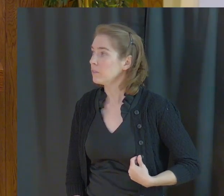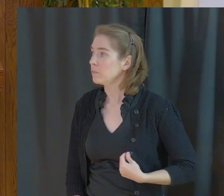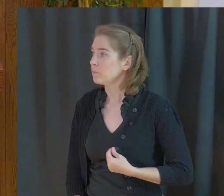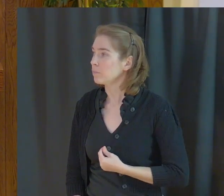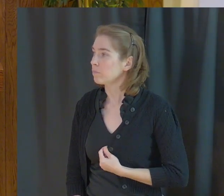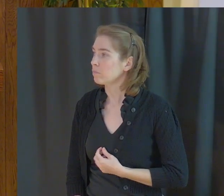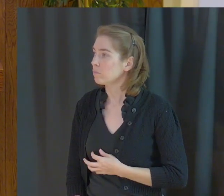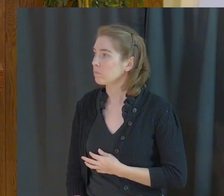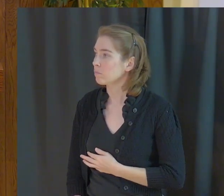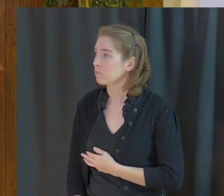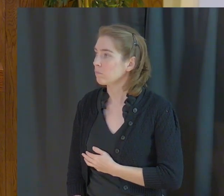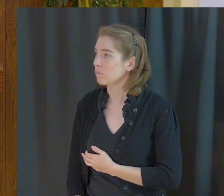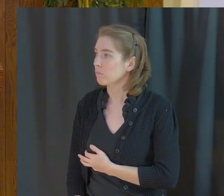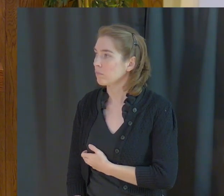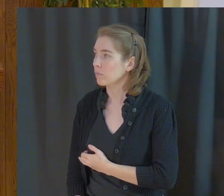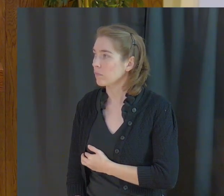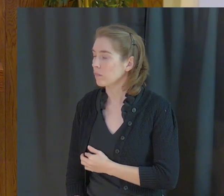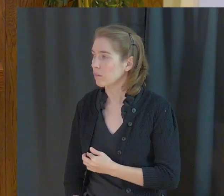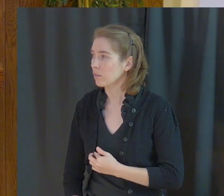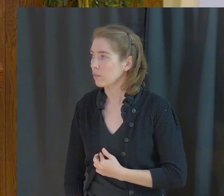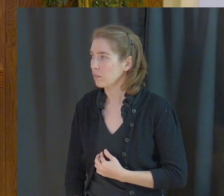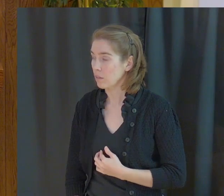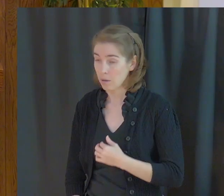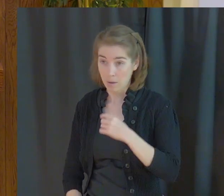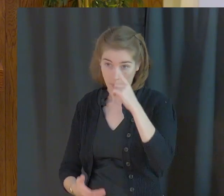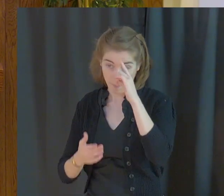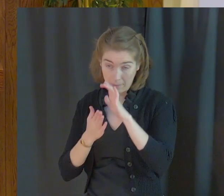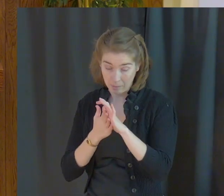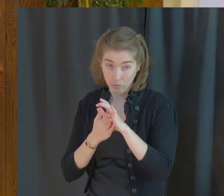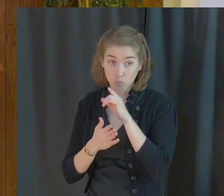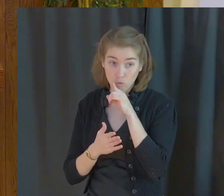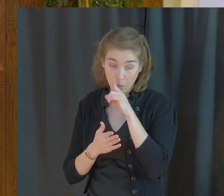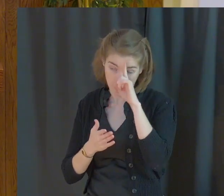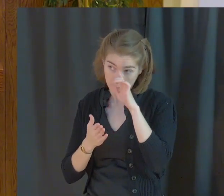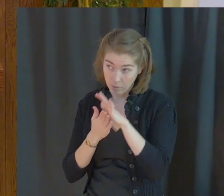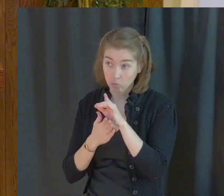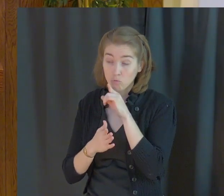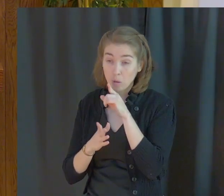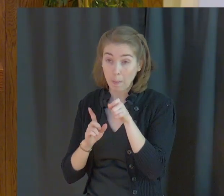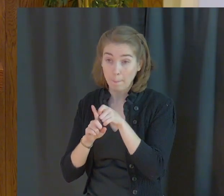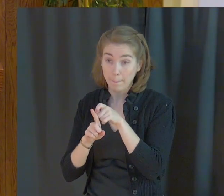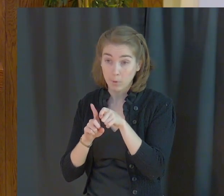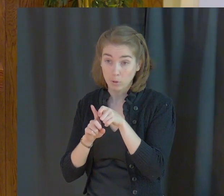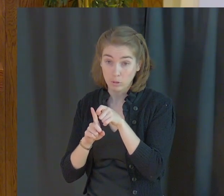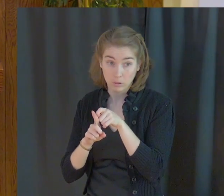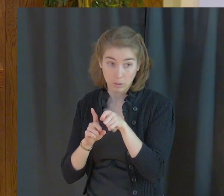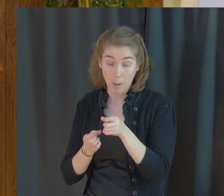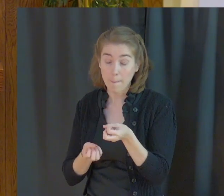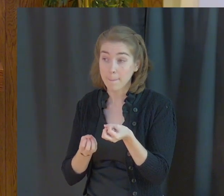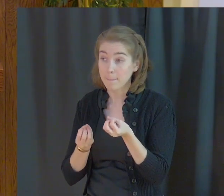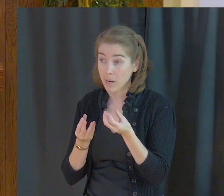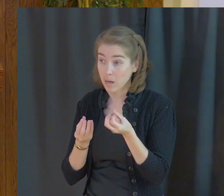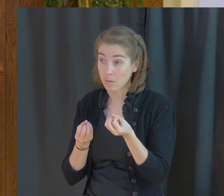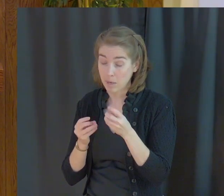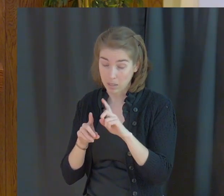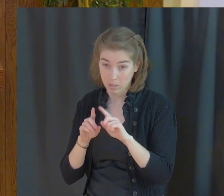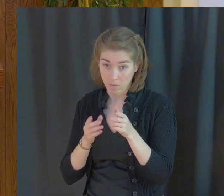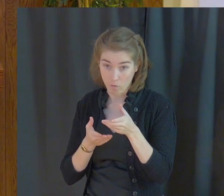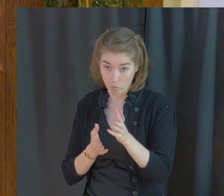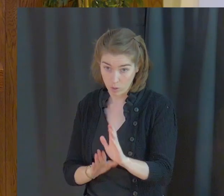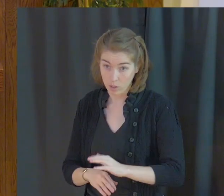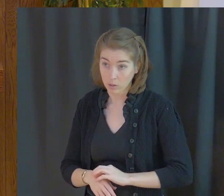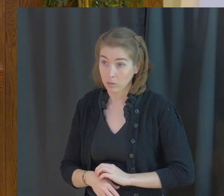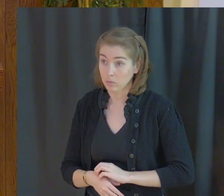True believers truly are persecuted in many different ways.